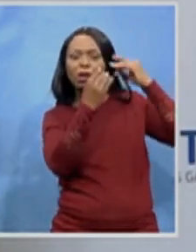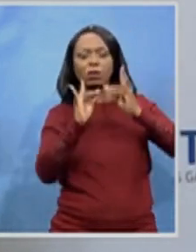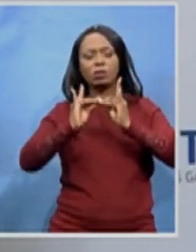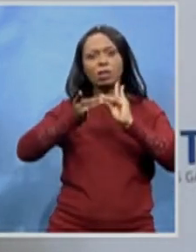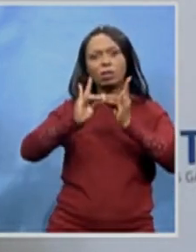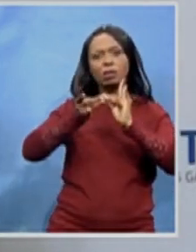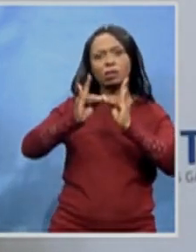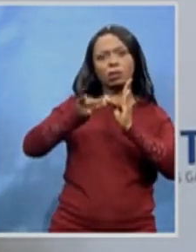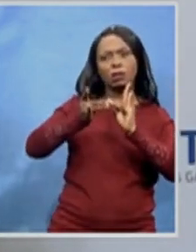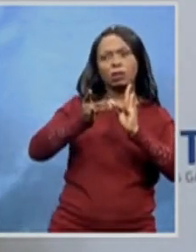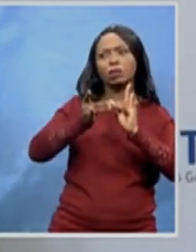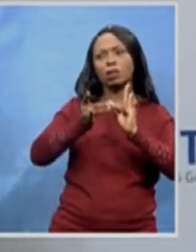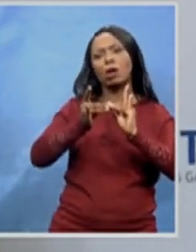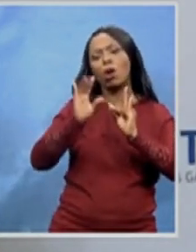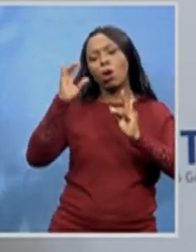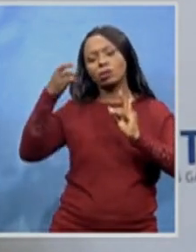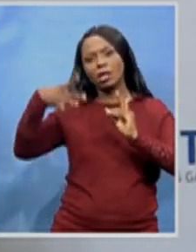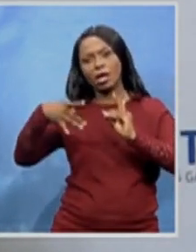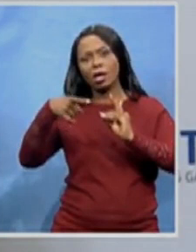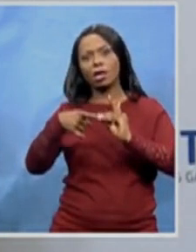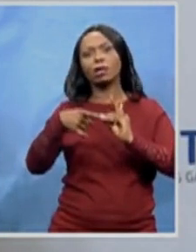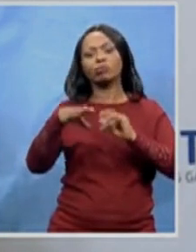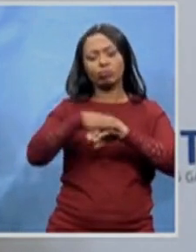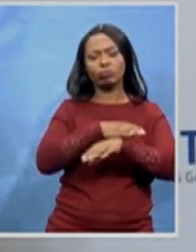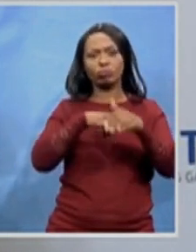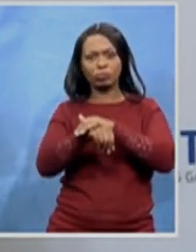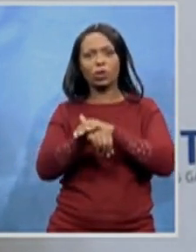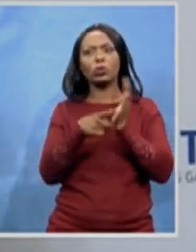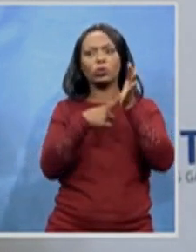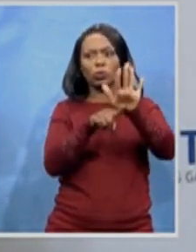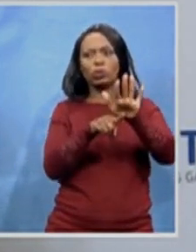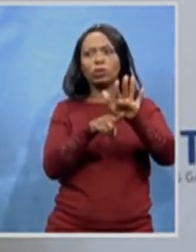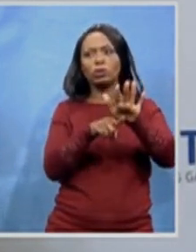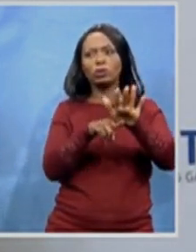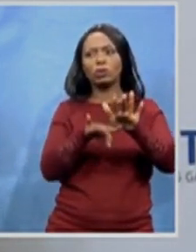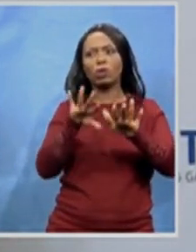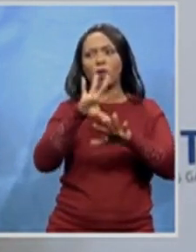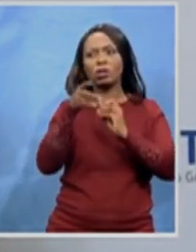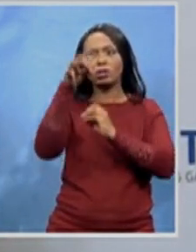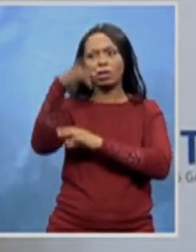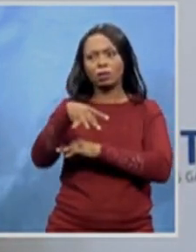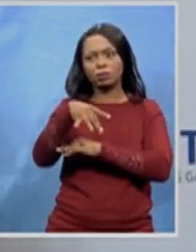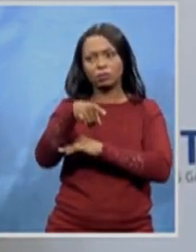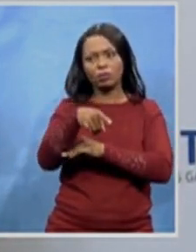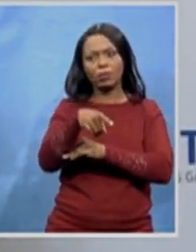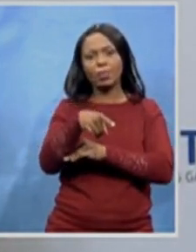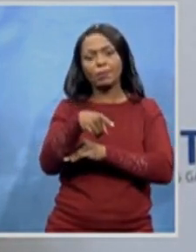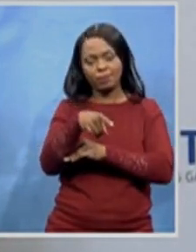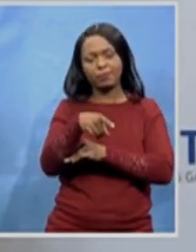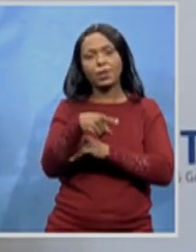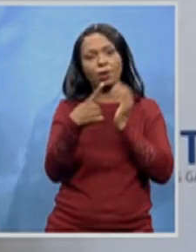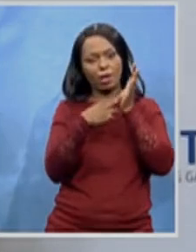Nzimande, the creator of blockchain culture, rest in power. We are losing great pioneers